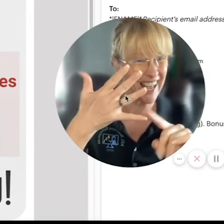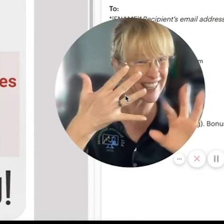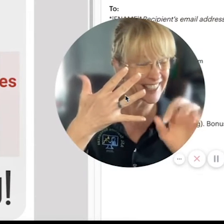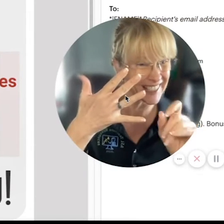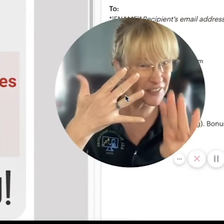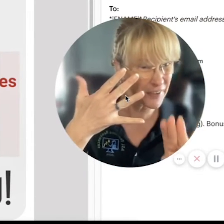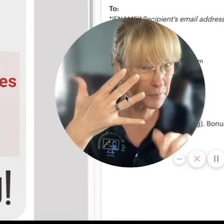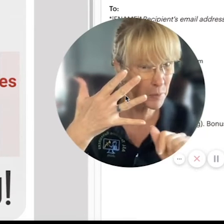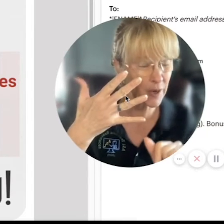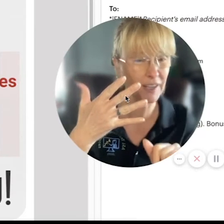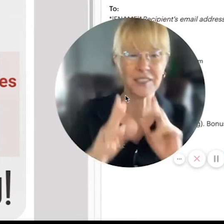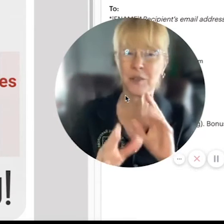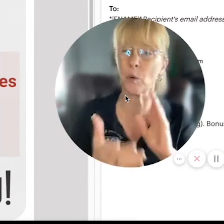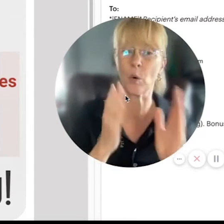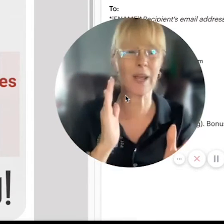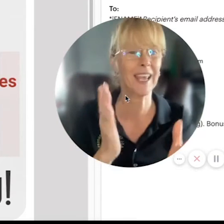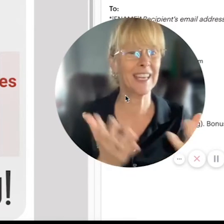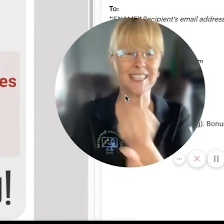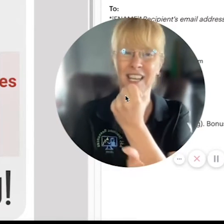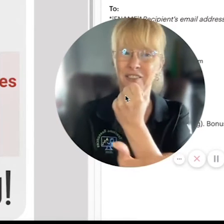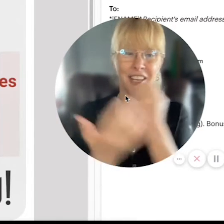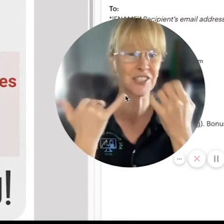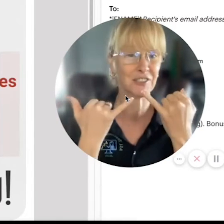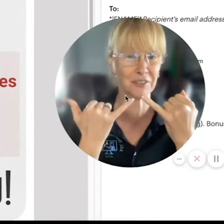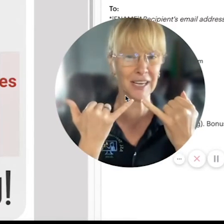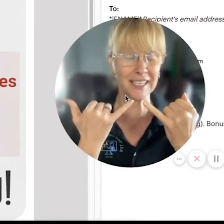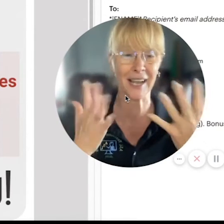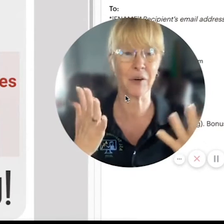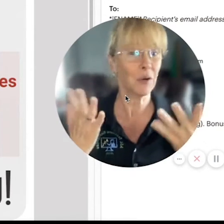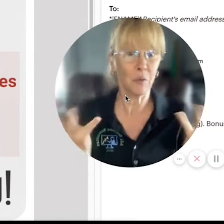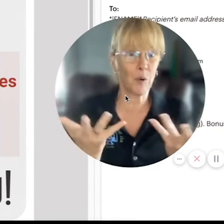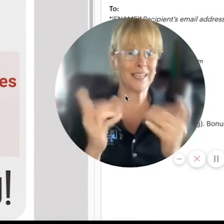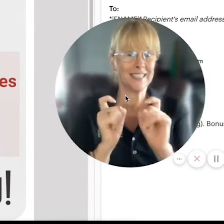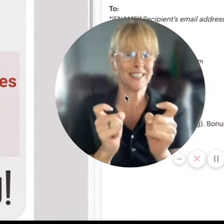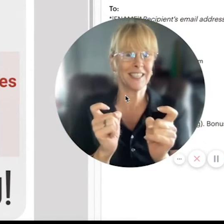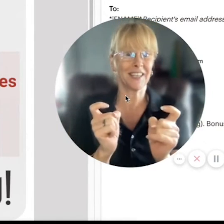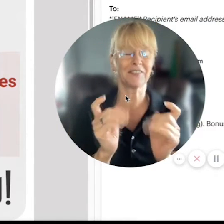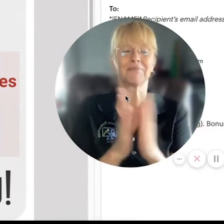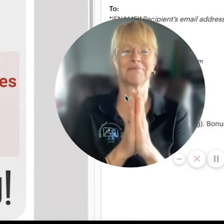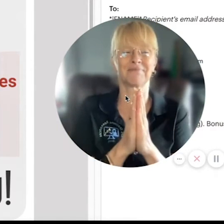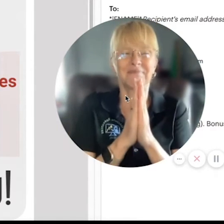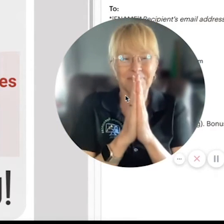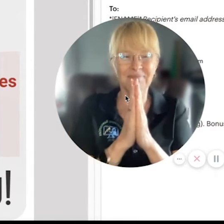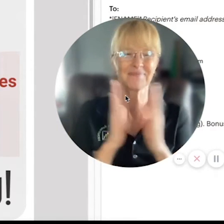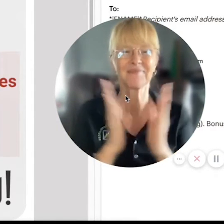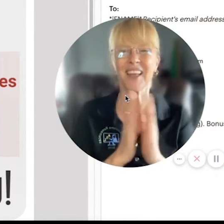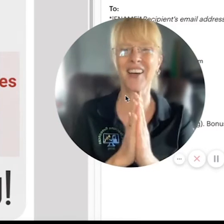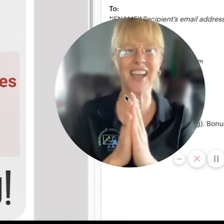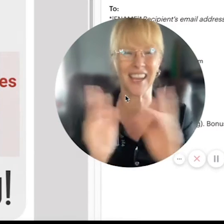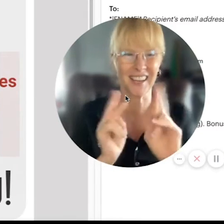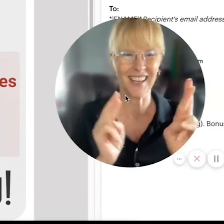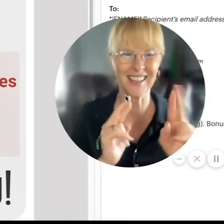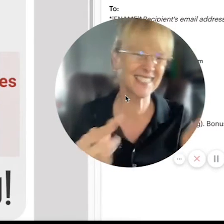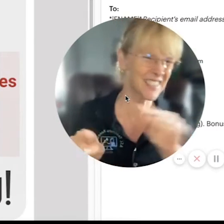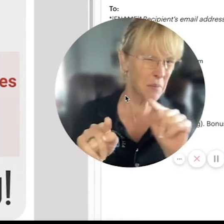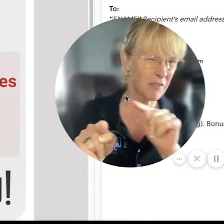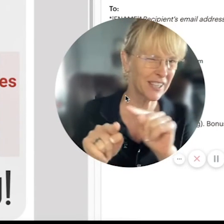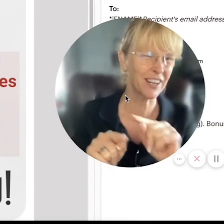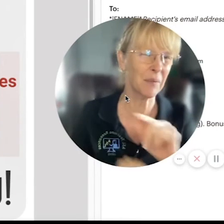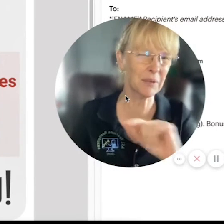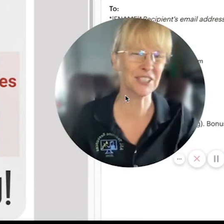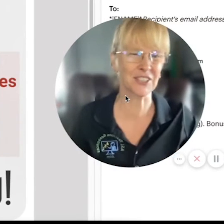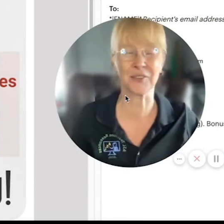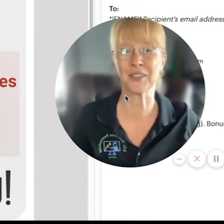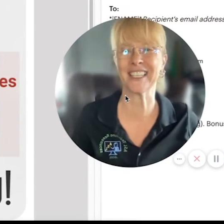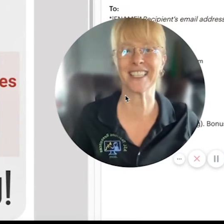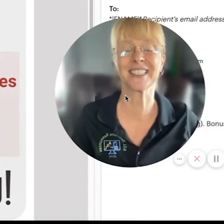at the end of february so go ahead and take advantage of it right now what is this gift okay let's come over